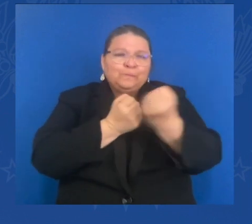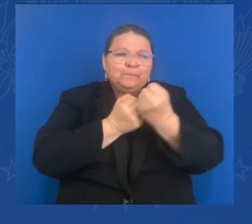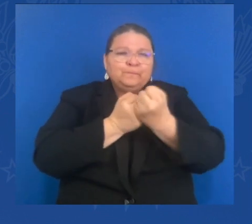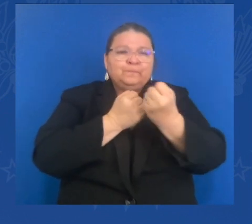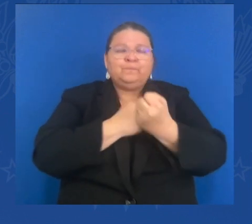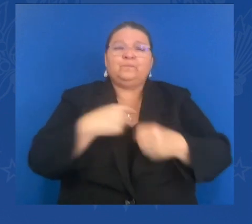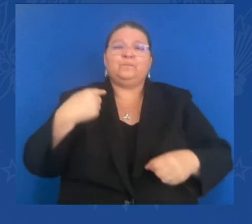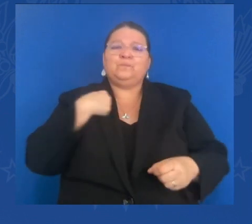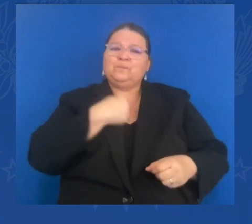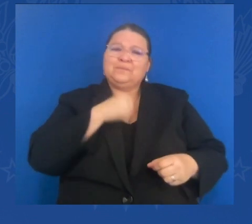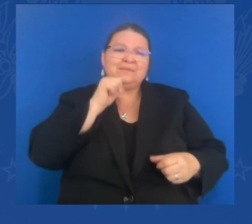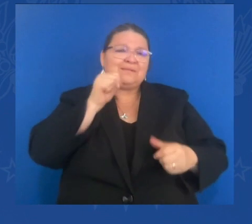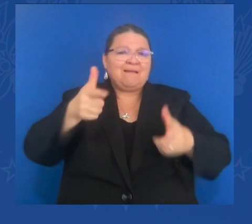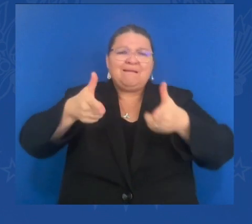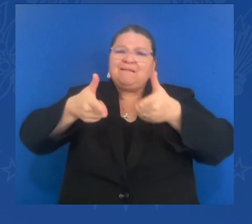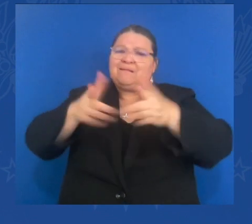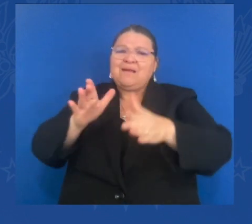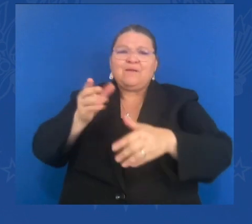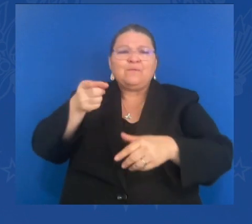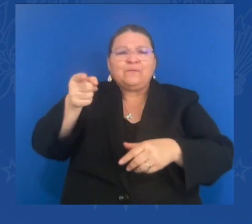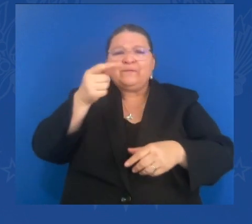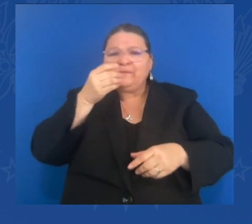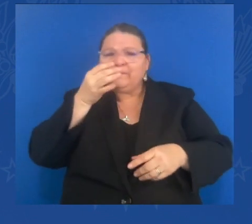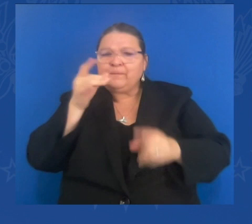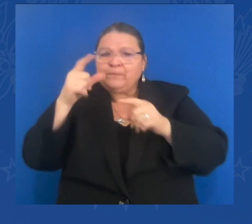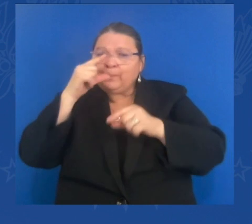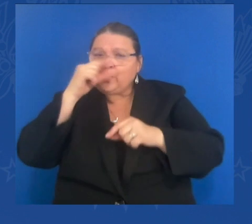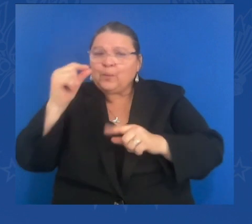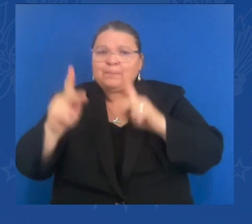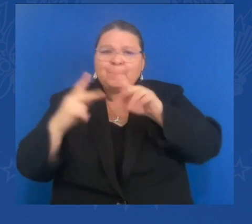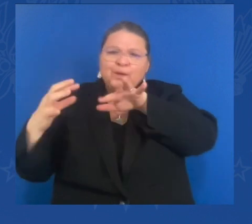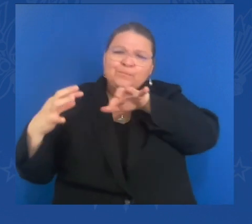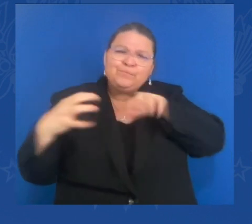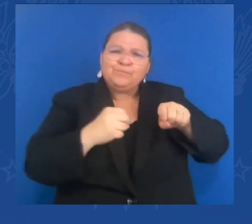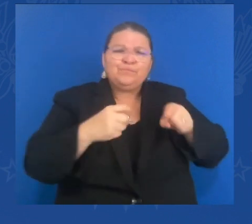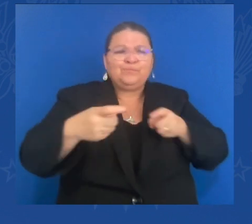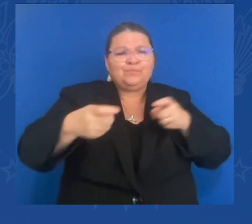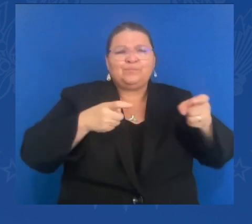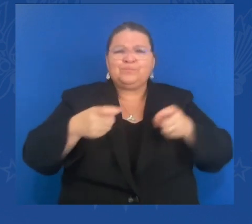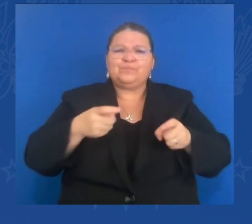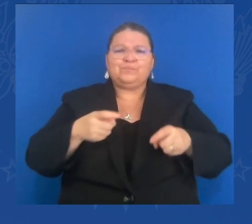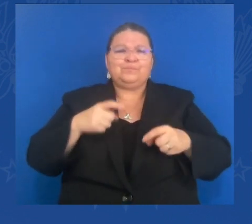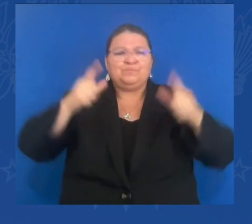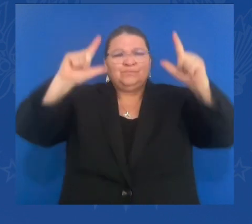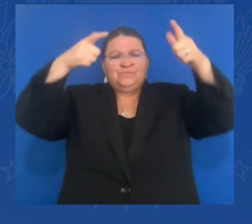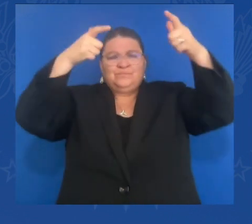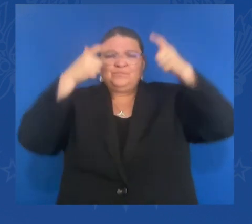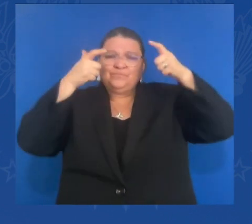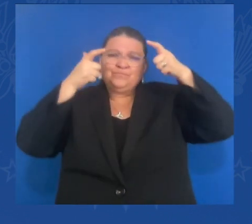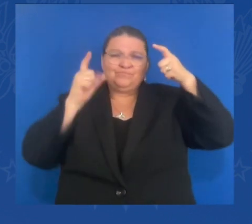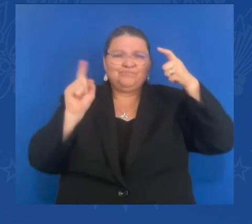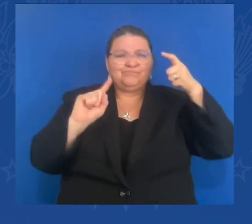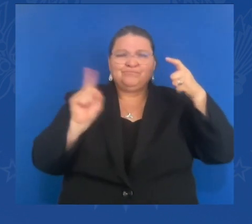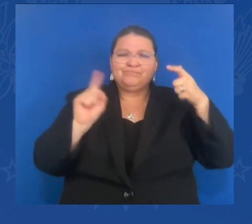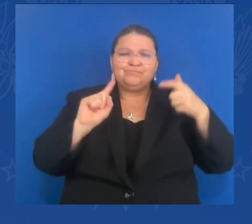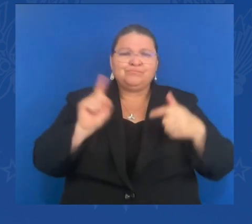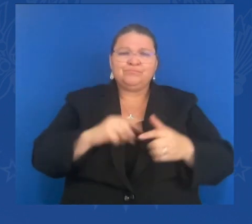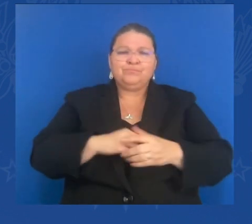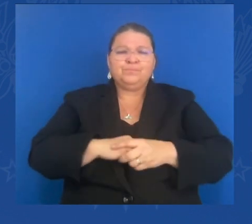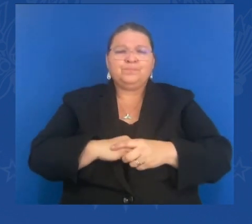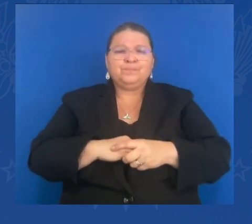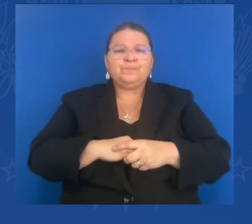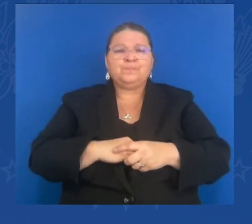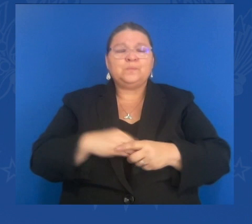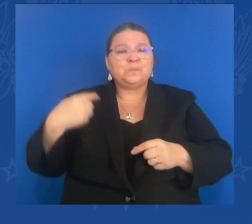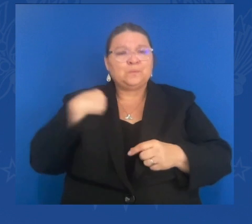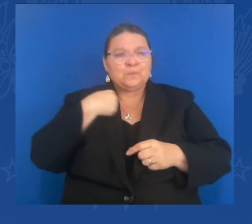Democracies are rising to meet this moment, rallying the world to the side of peace and the side of security. We're showing